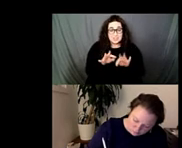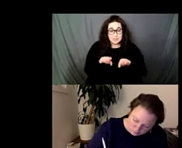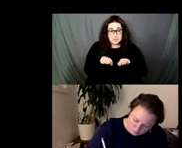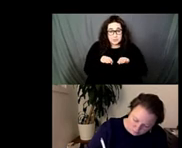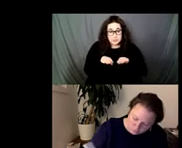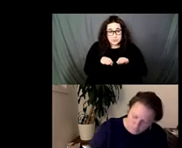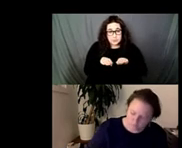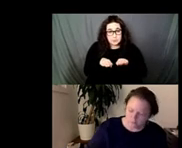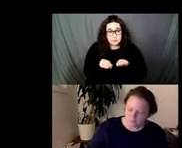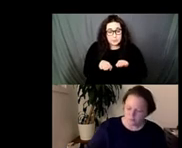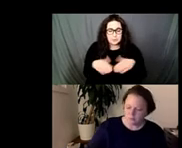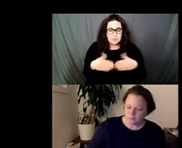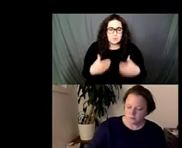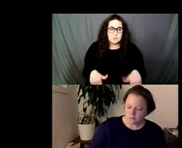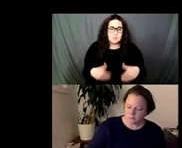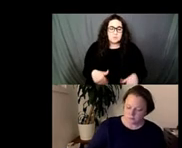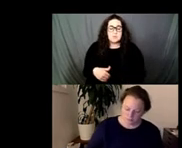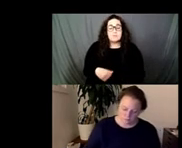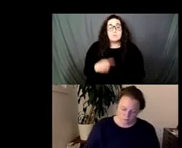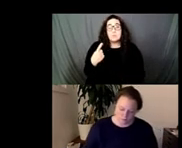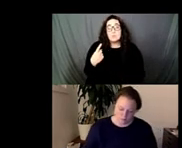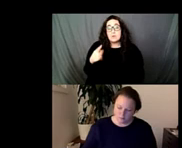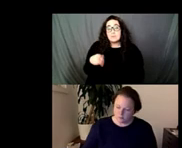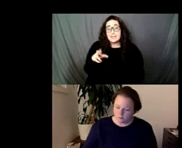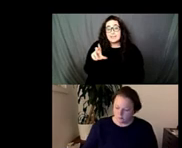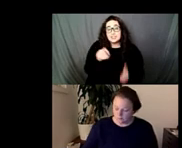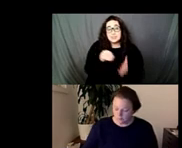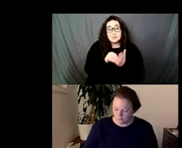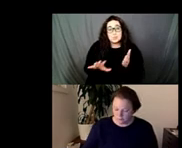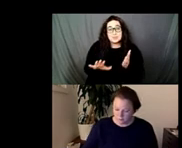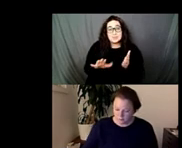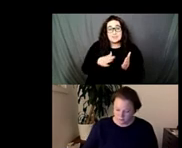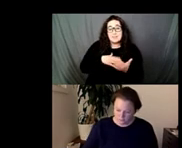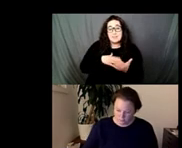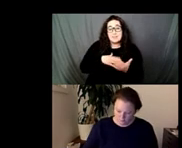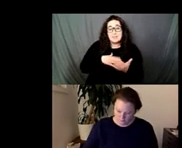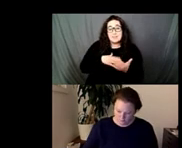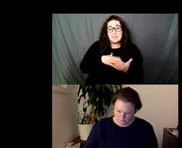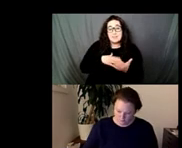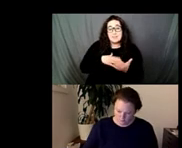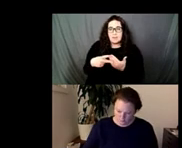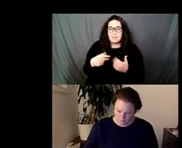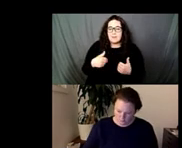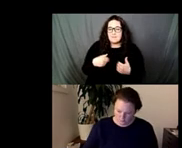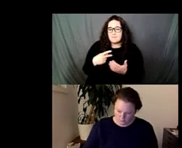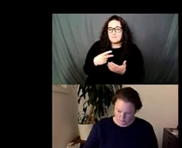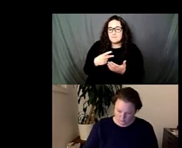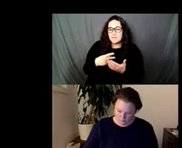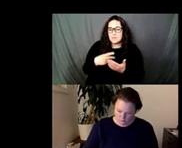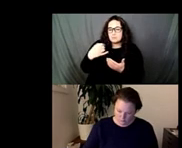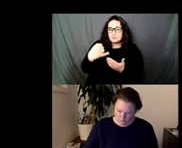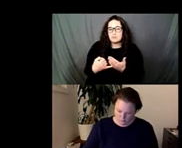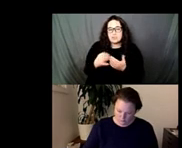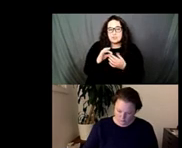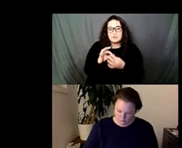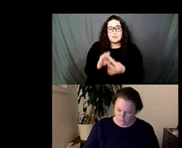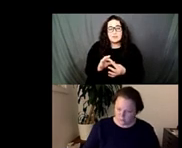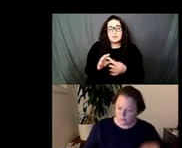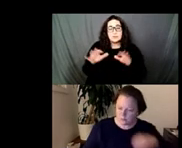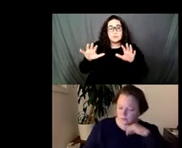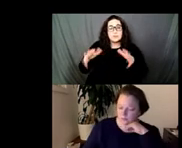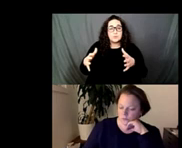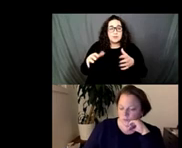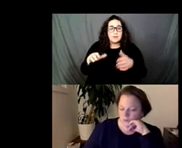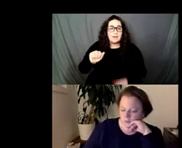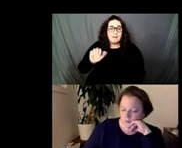program cordelia rezo um is working on a project in part about um a group of activists in um